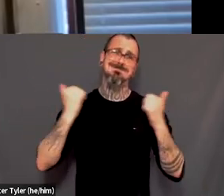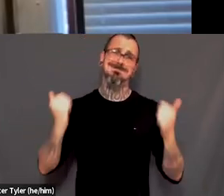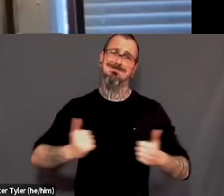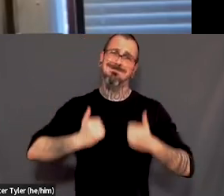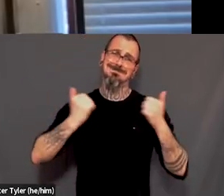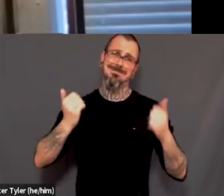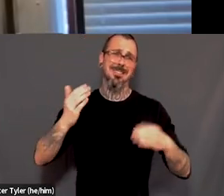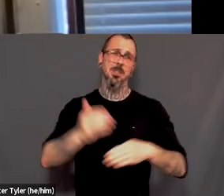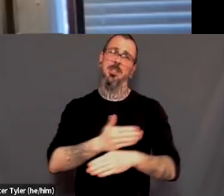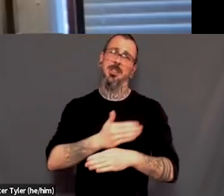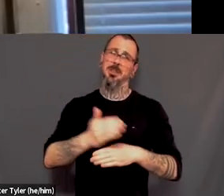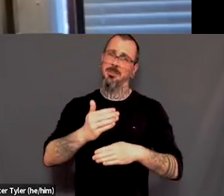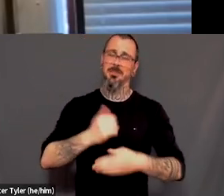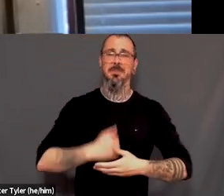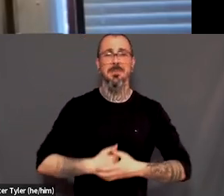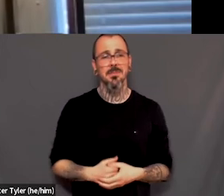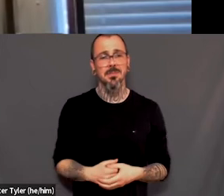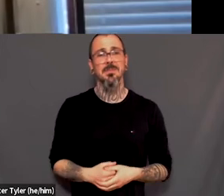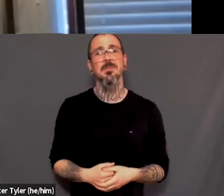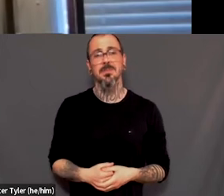always has to be so, um,